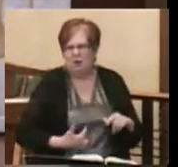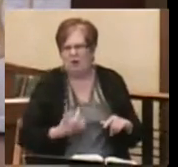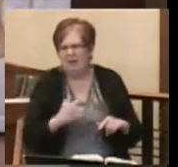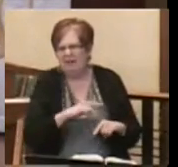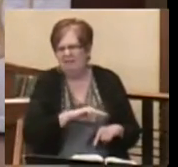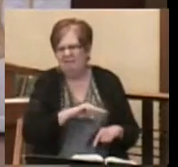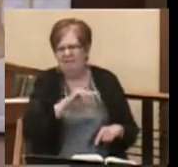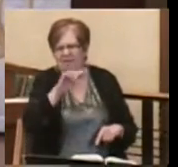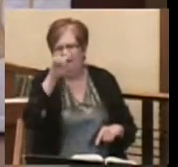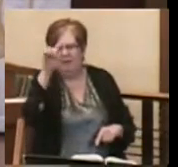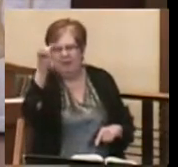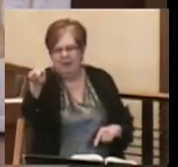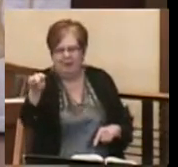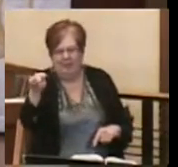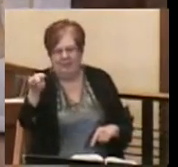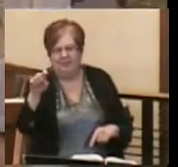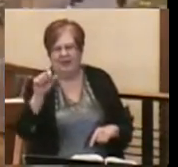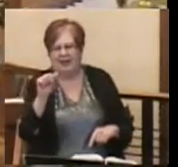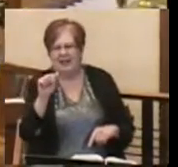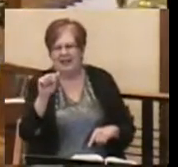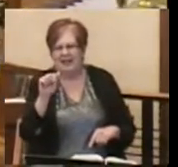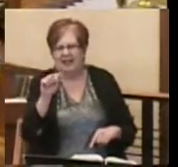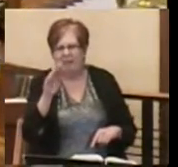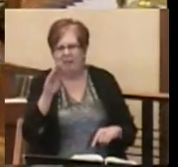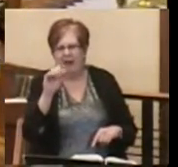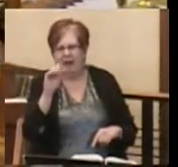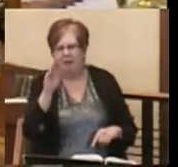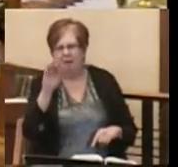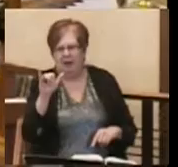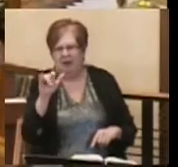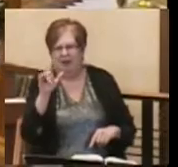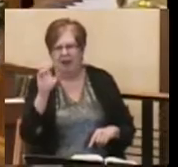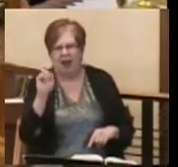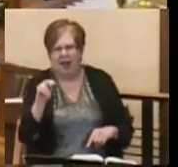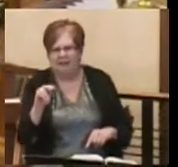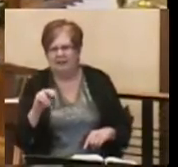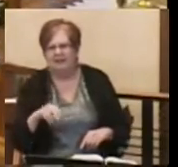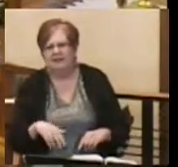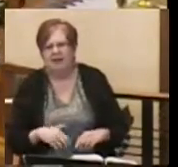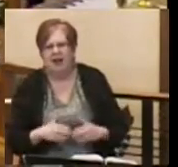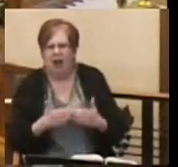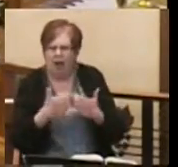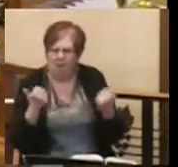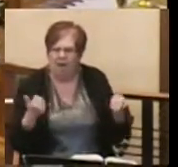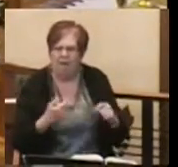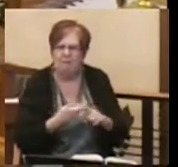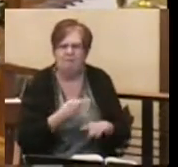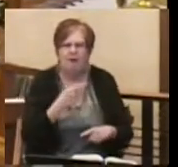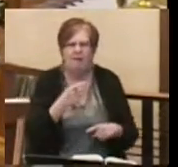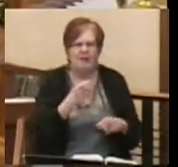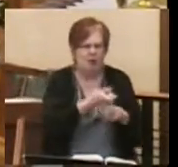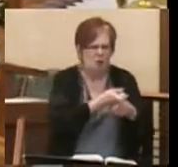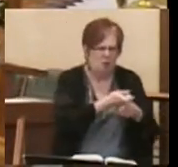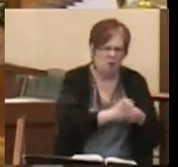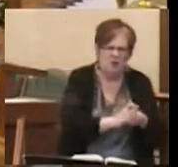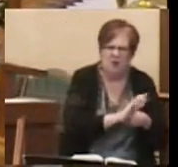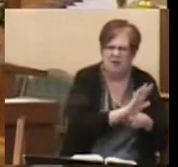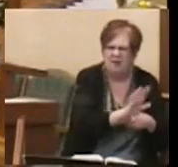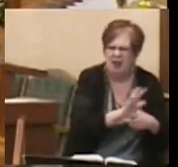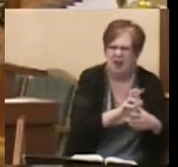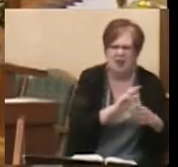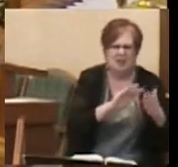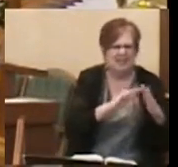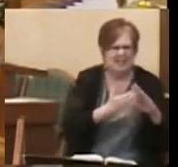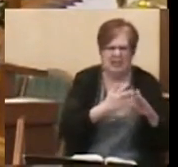Assyria, Babylon, apart from their ruined city and country